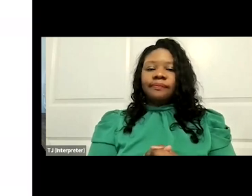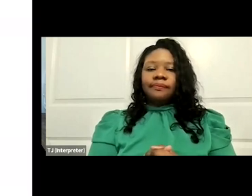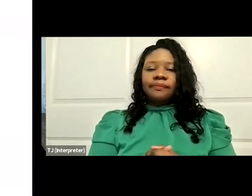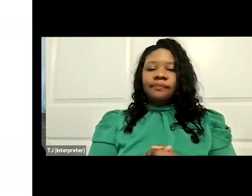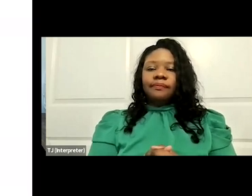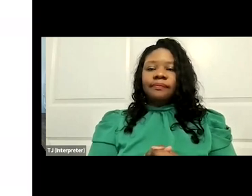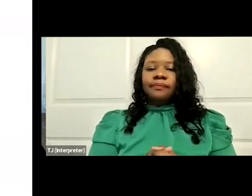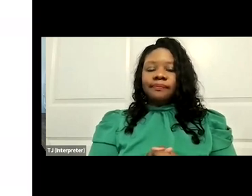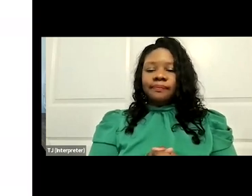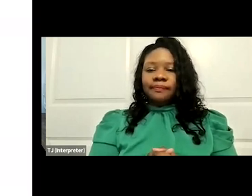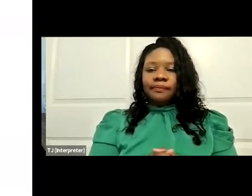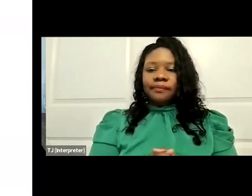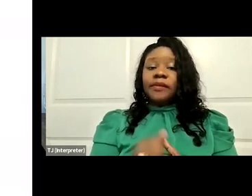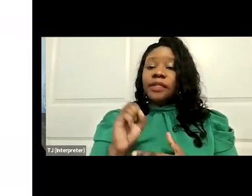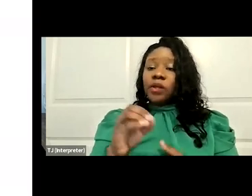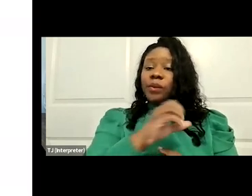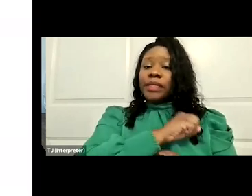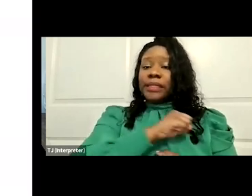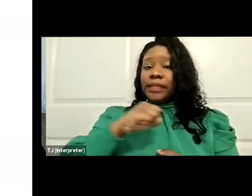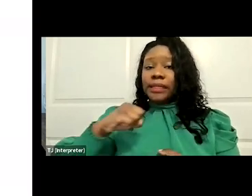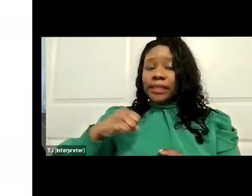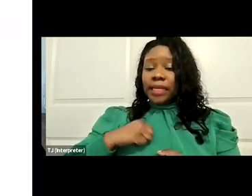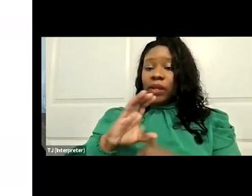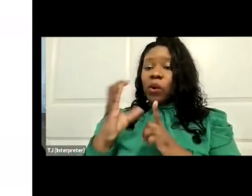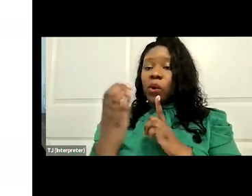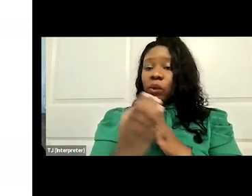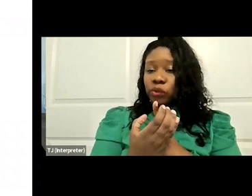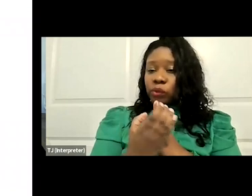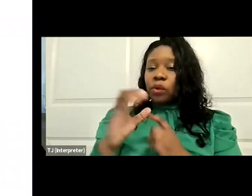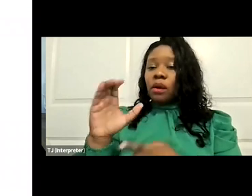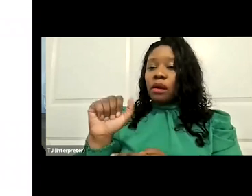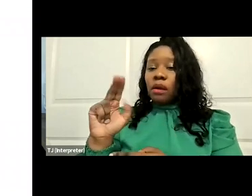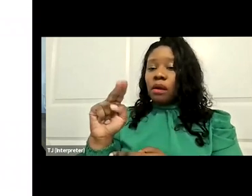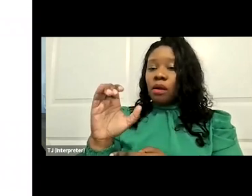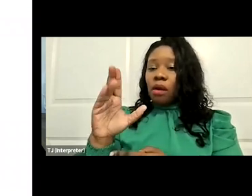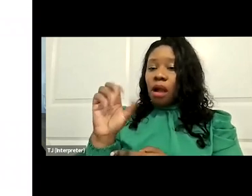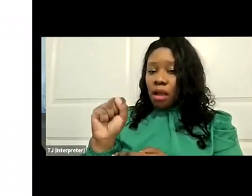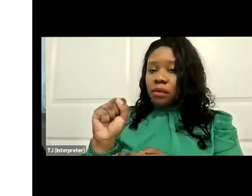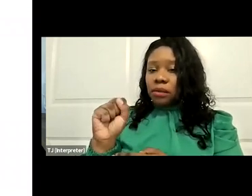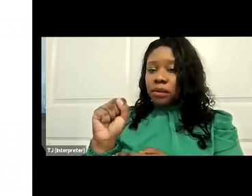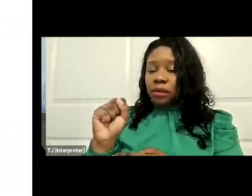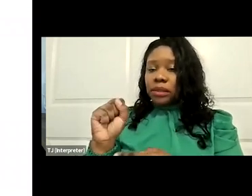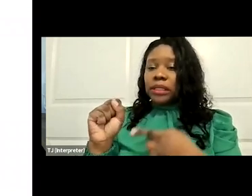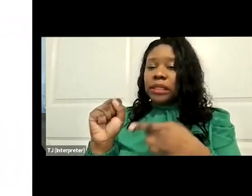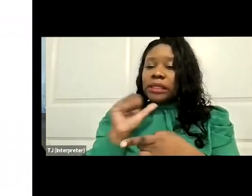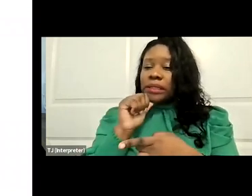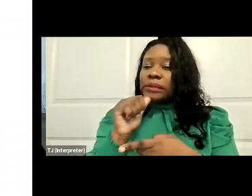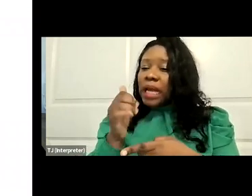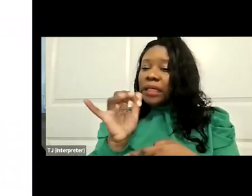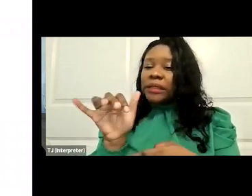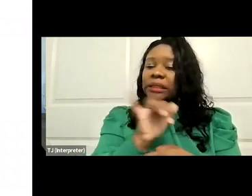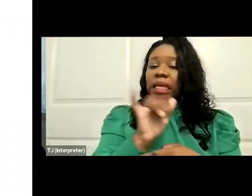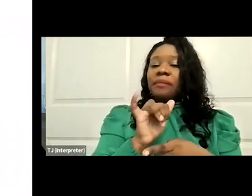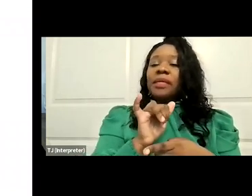So the Senate Cultural Caucus, unlike the Congressional Arts